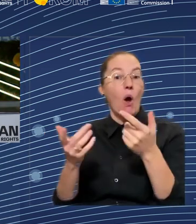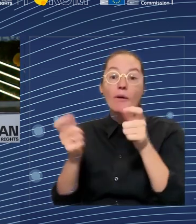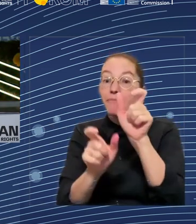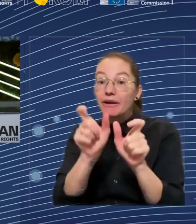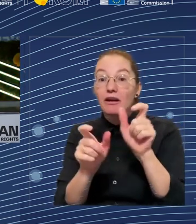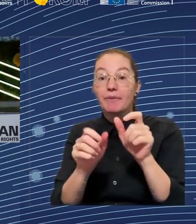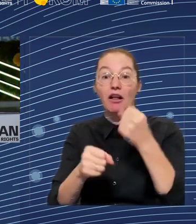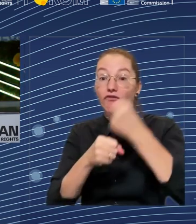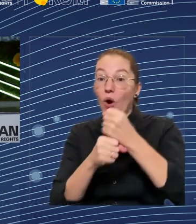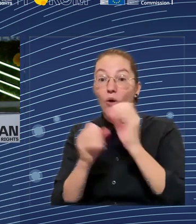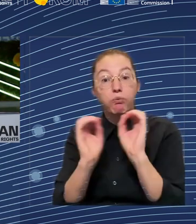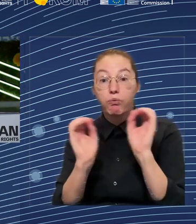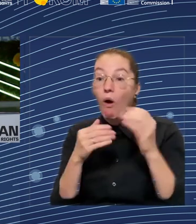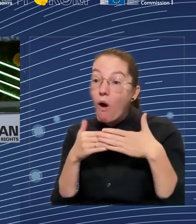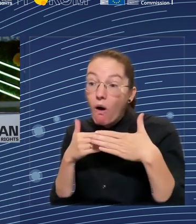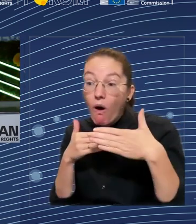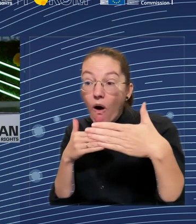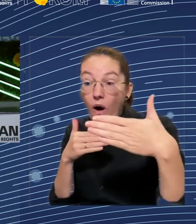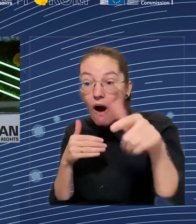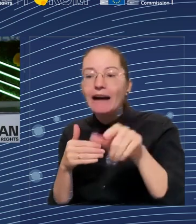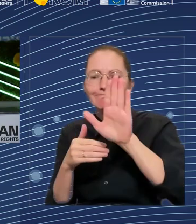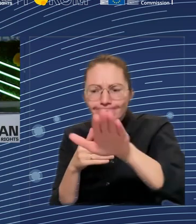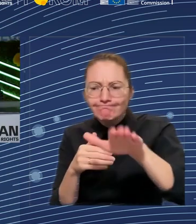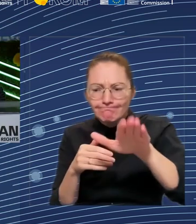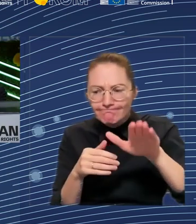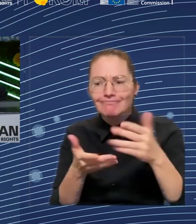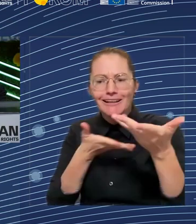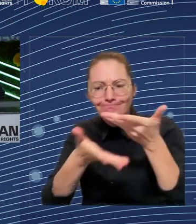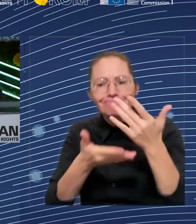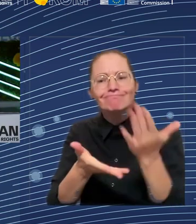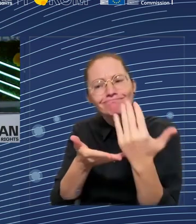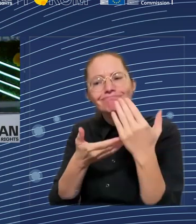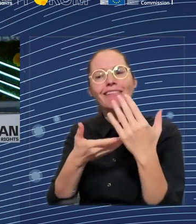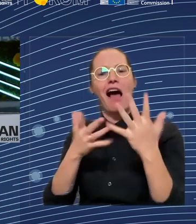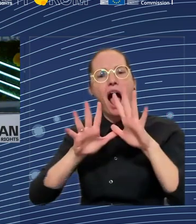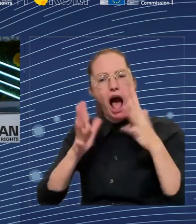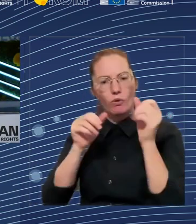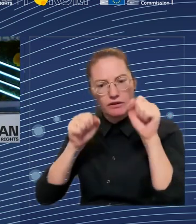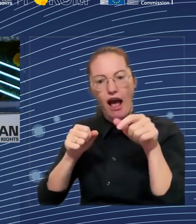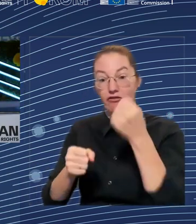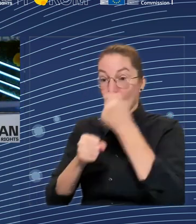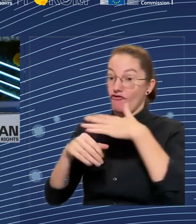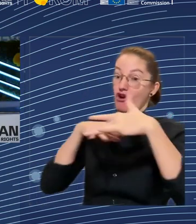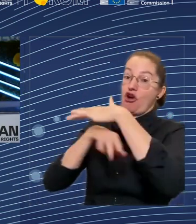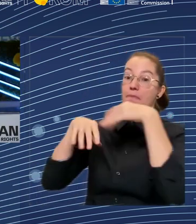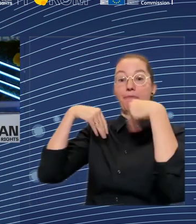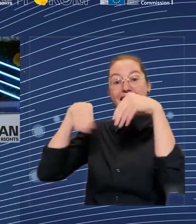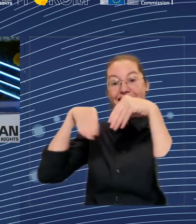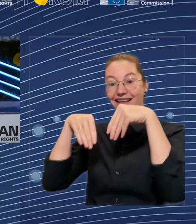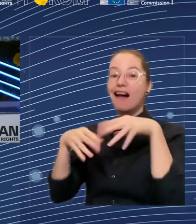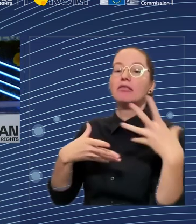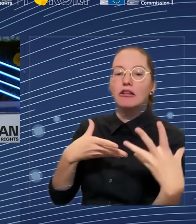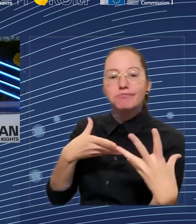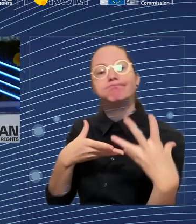which is to reduce poverty. Because of course, even though it's not guaranteed that if you have a job, you are out of poverty, the